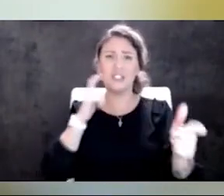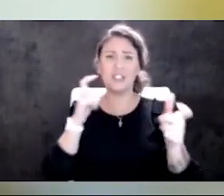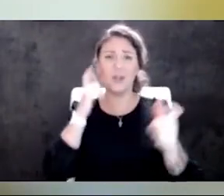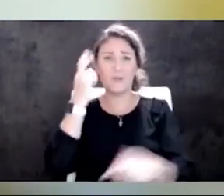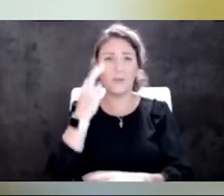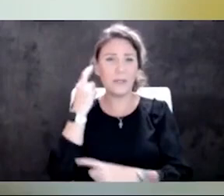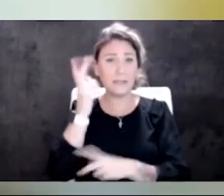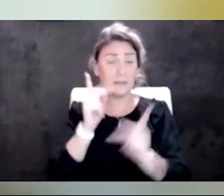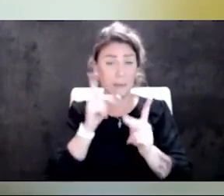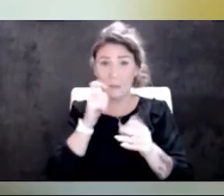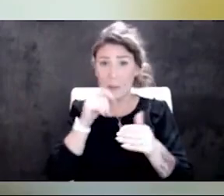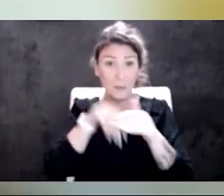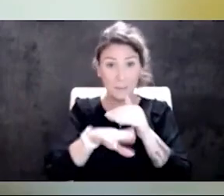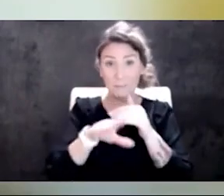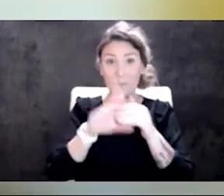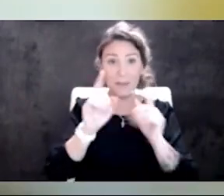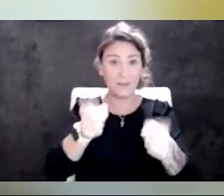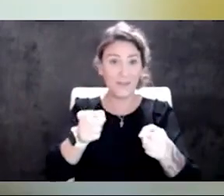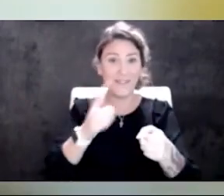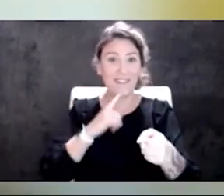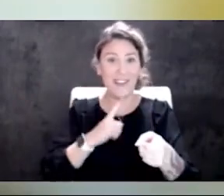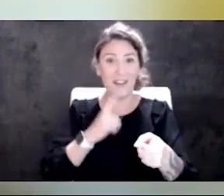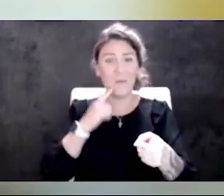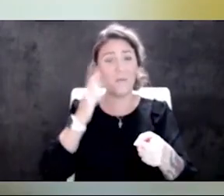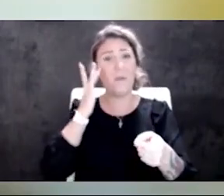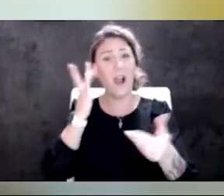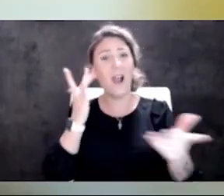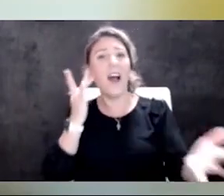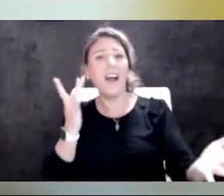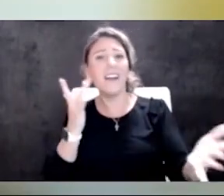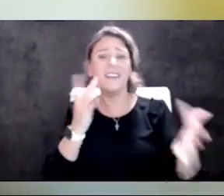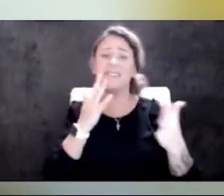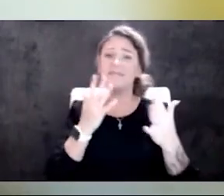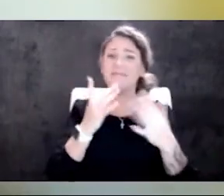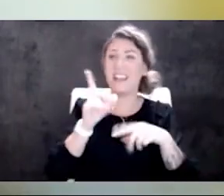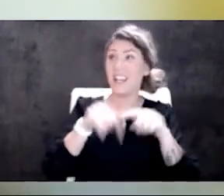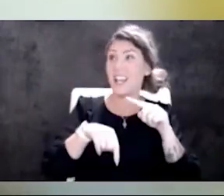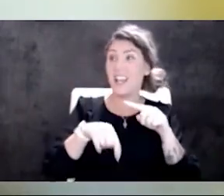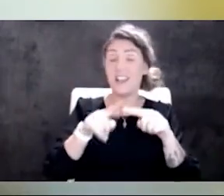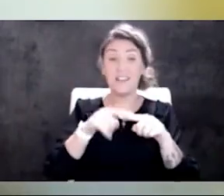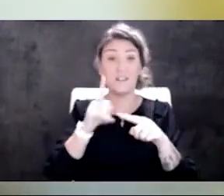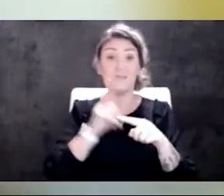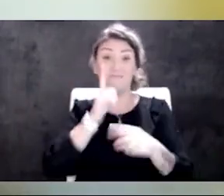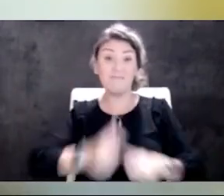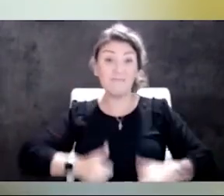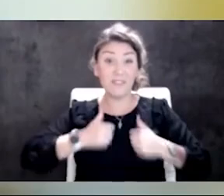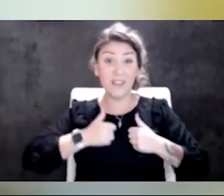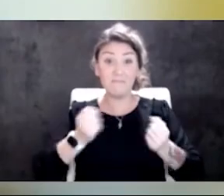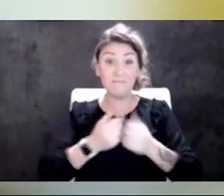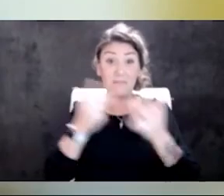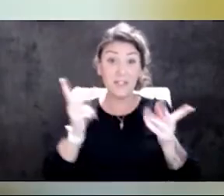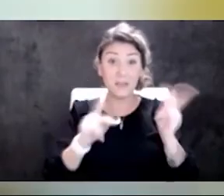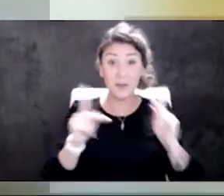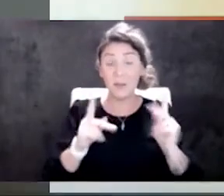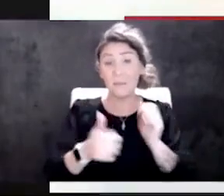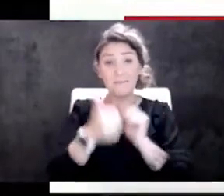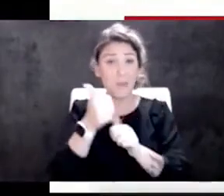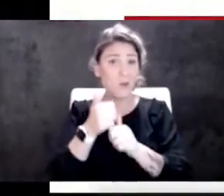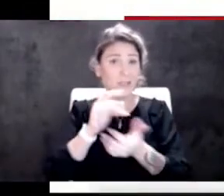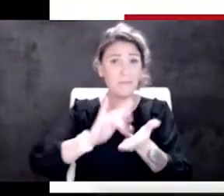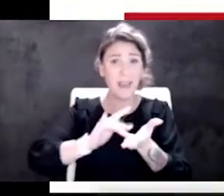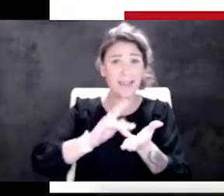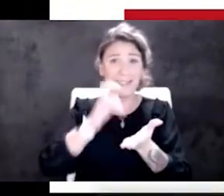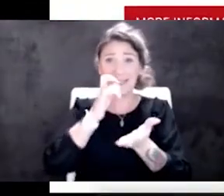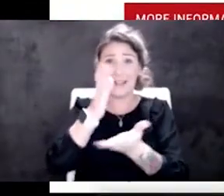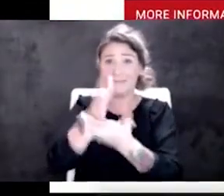don't come in is they just simply assume that they can't. And the reality of the situation is a lot of people can most medications do not defer you from being able